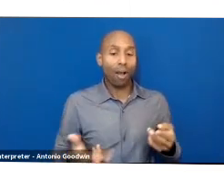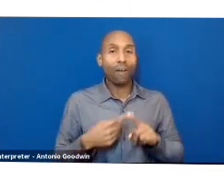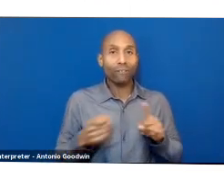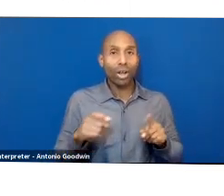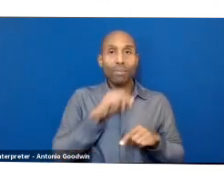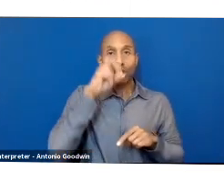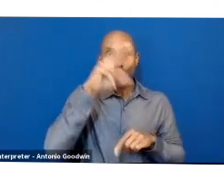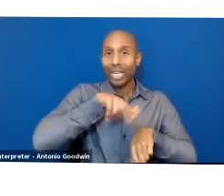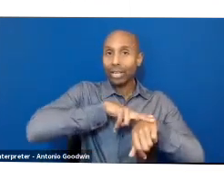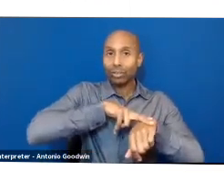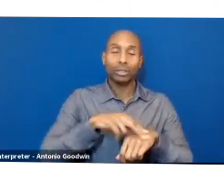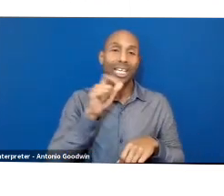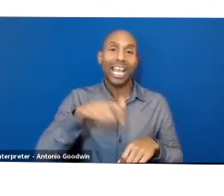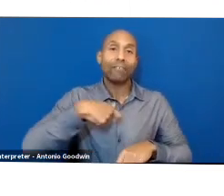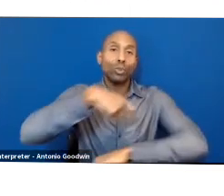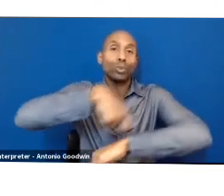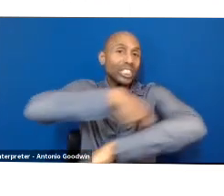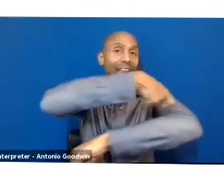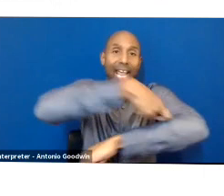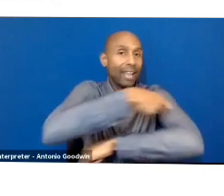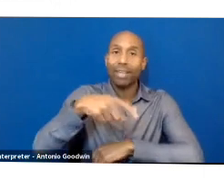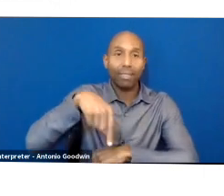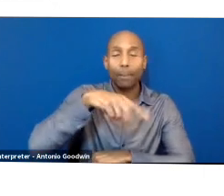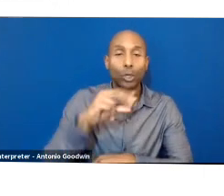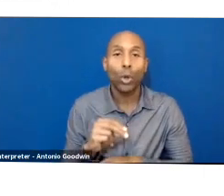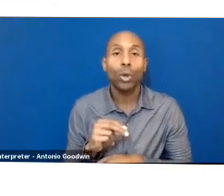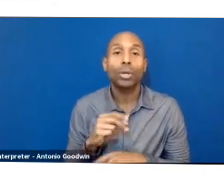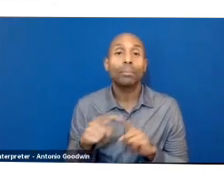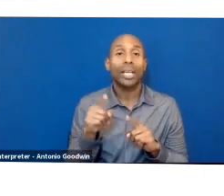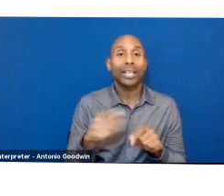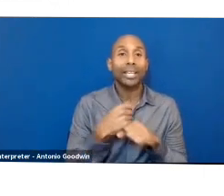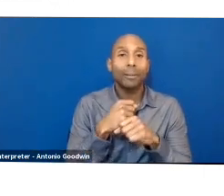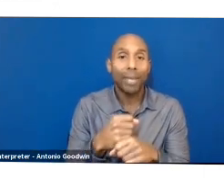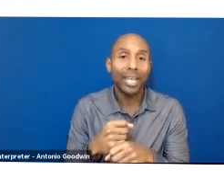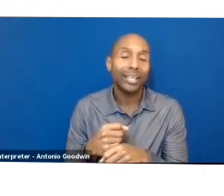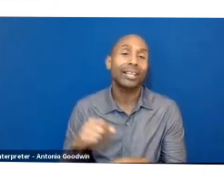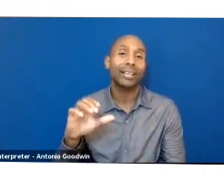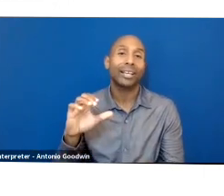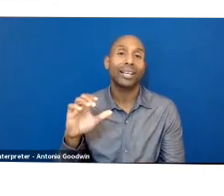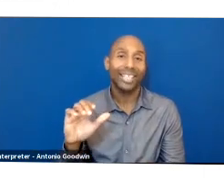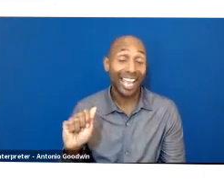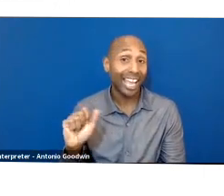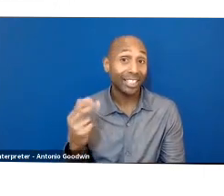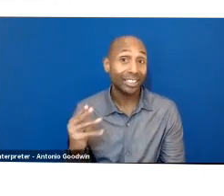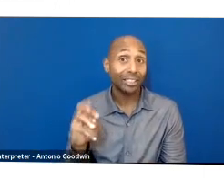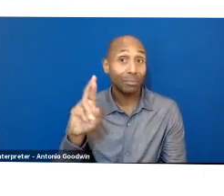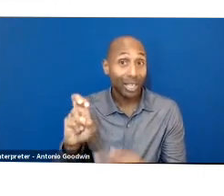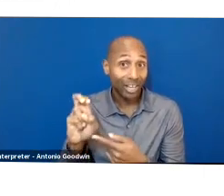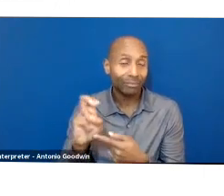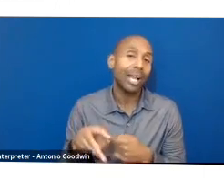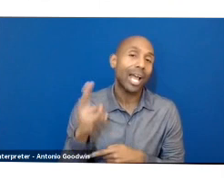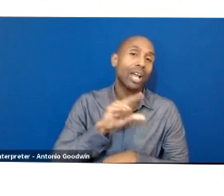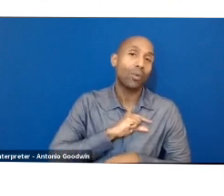Kashmir, because of the demand for Kashmir and Pashmina, which are high-quality textiles. So India has